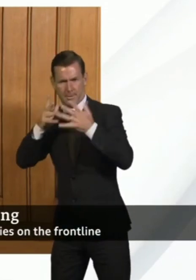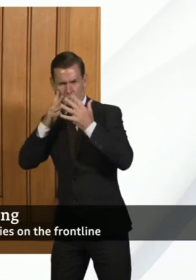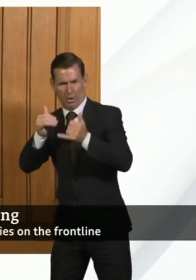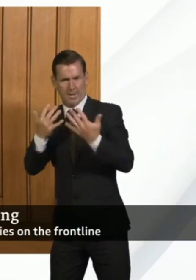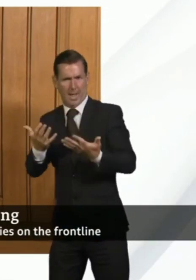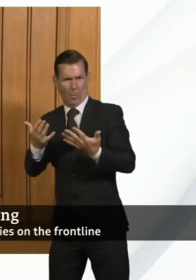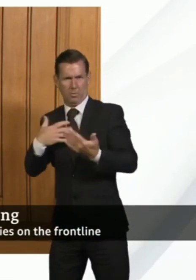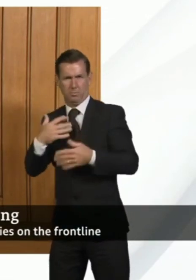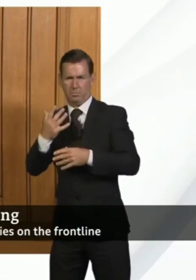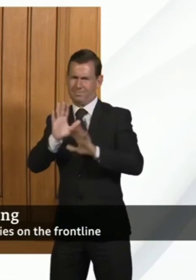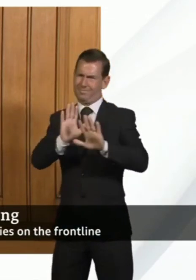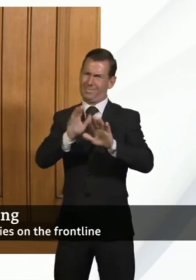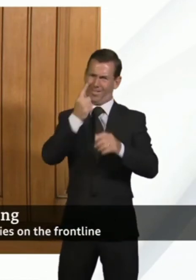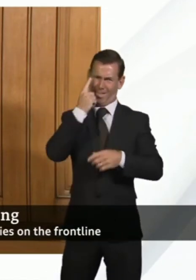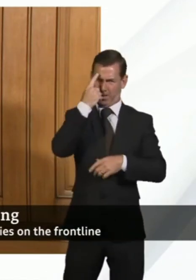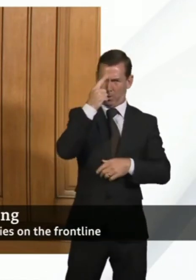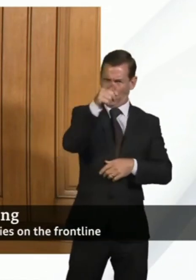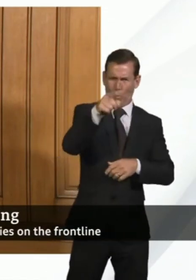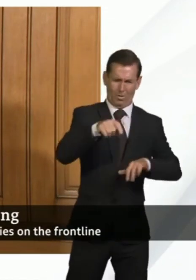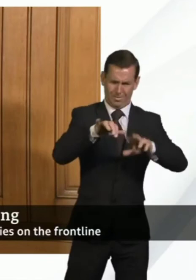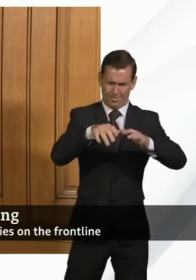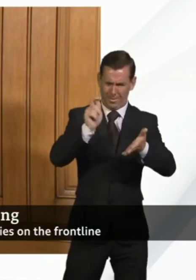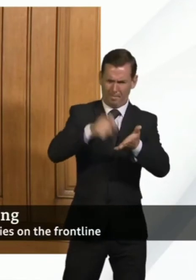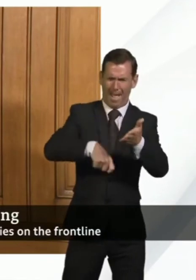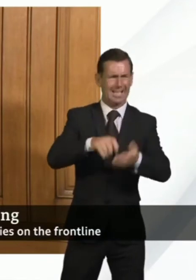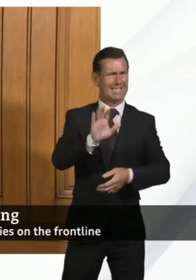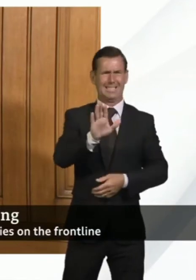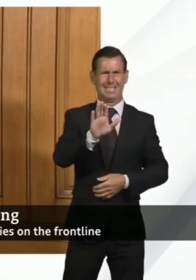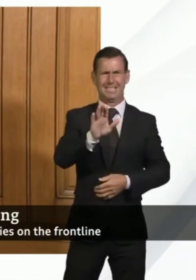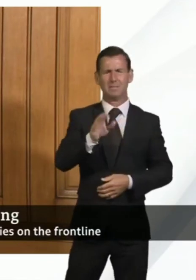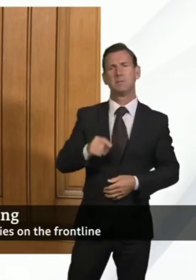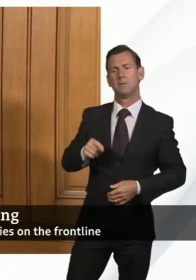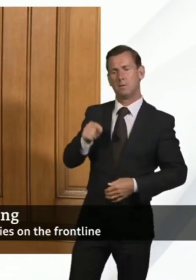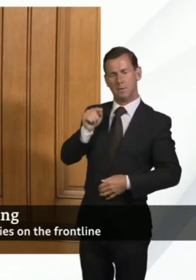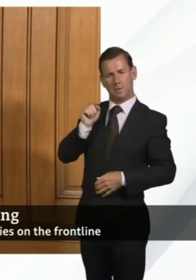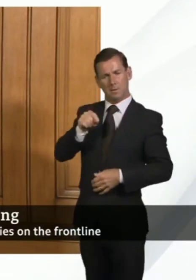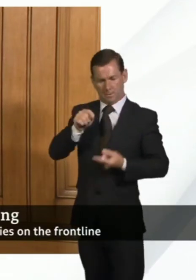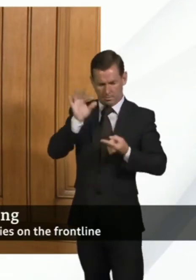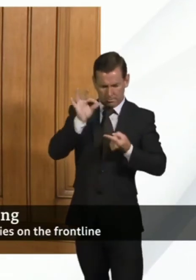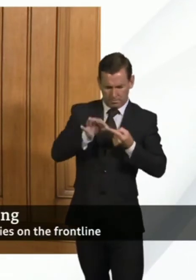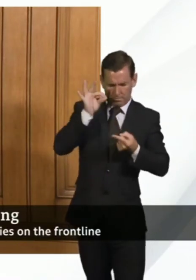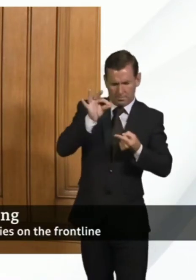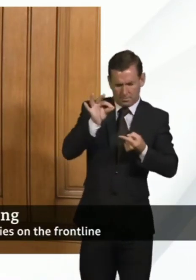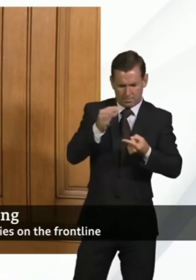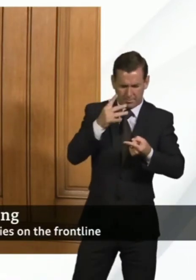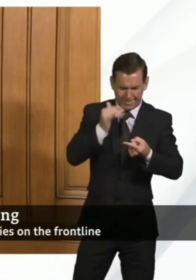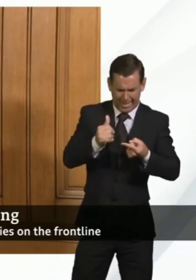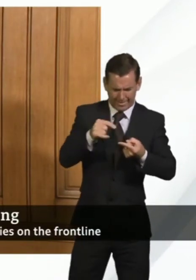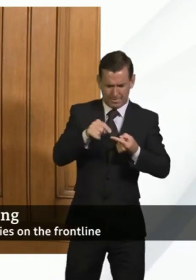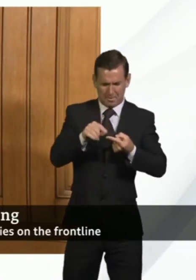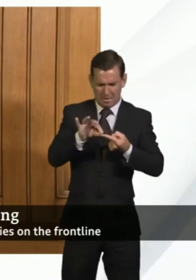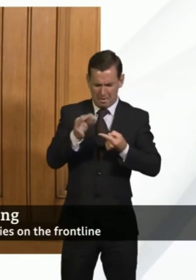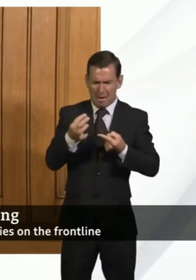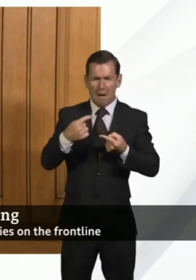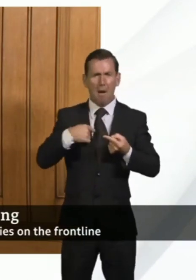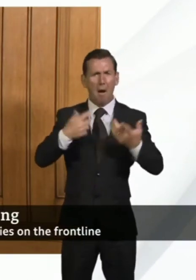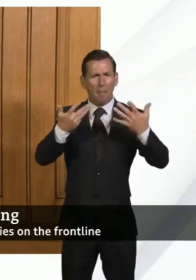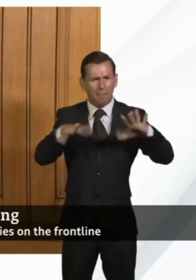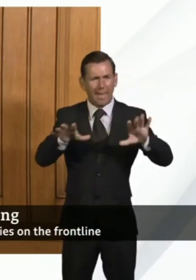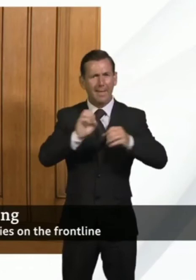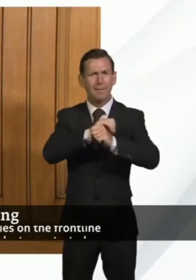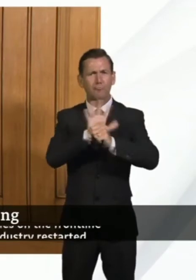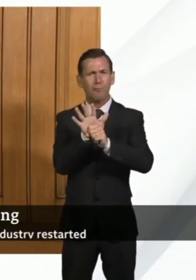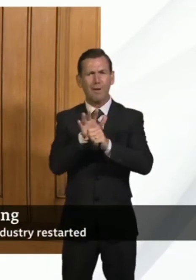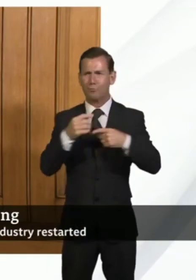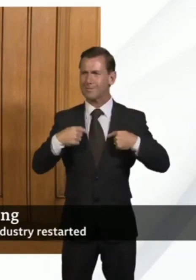think one other point to make about the antibody test the antibody test shows you that you have had the virus once you have the